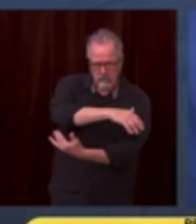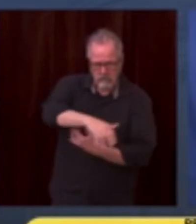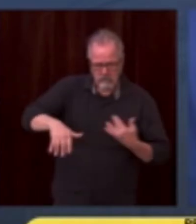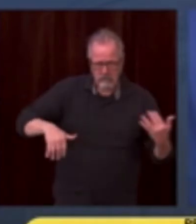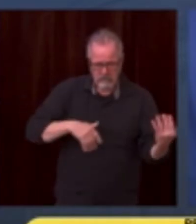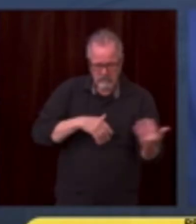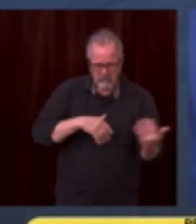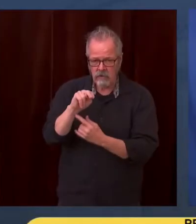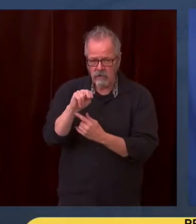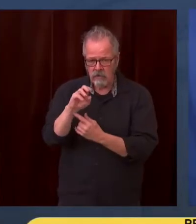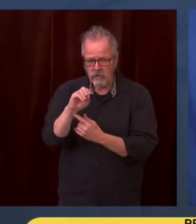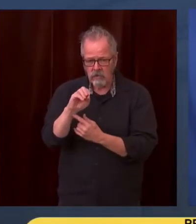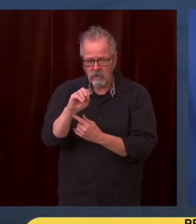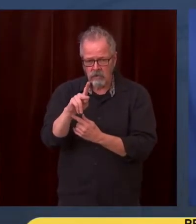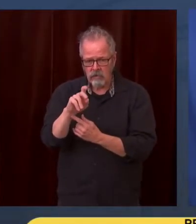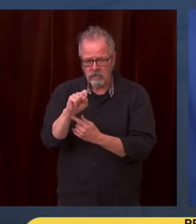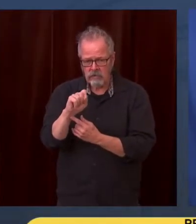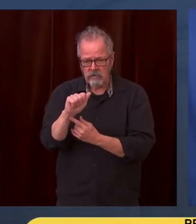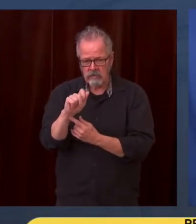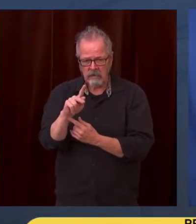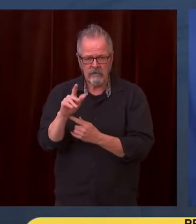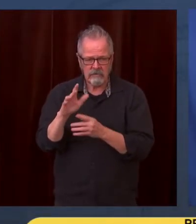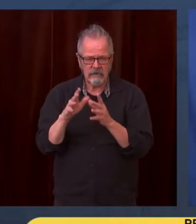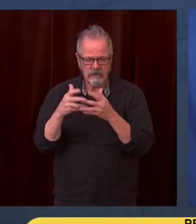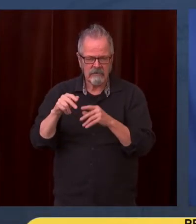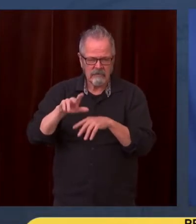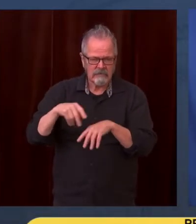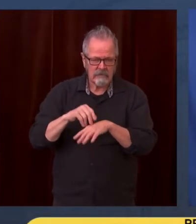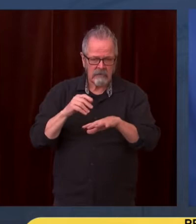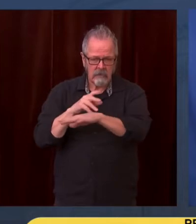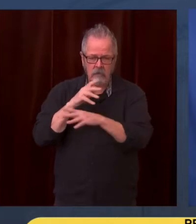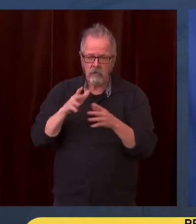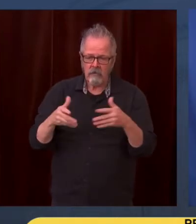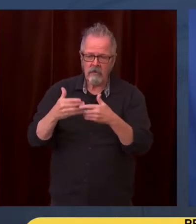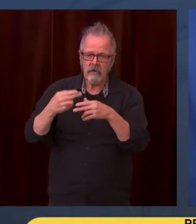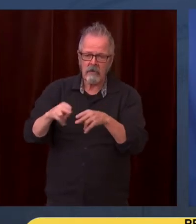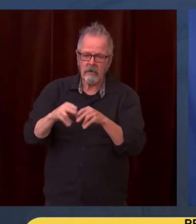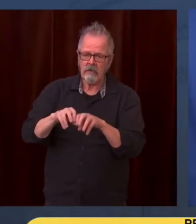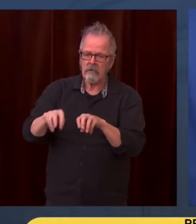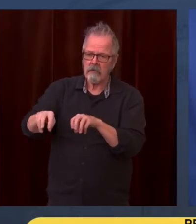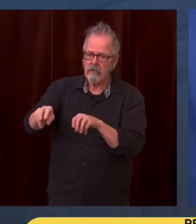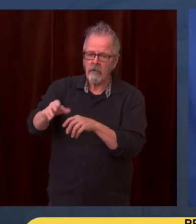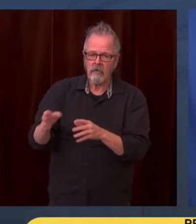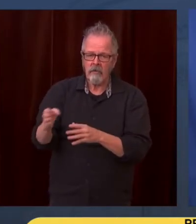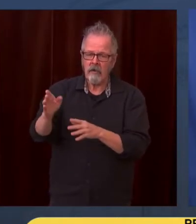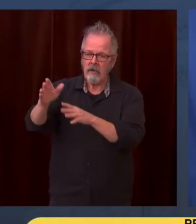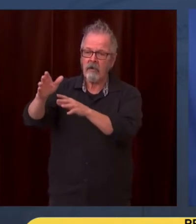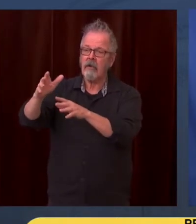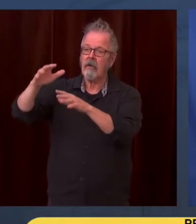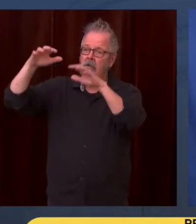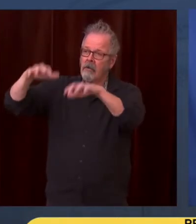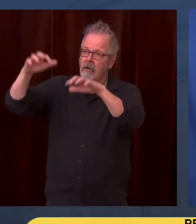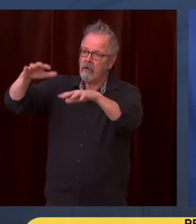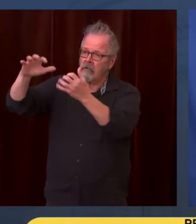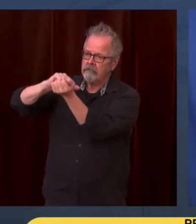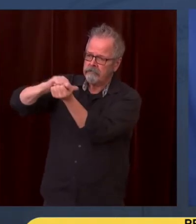as an inspiration to our state legislators to take more action against this scourge that we're facing